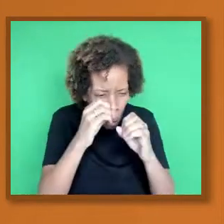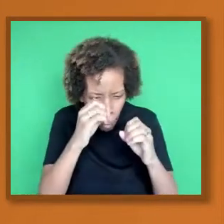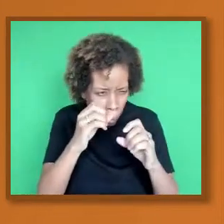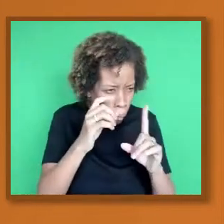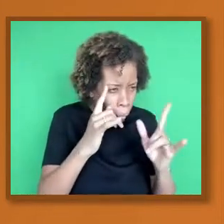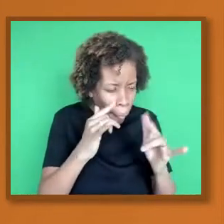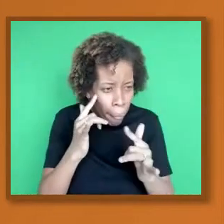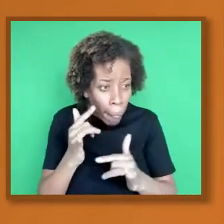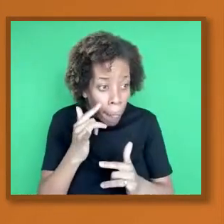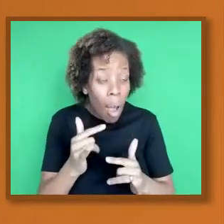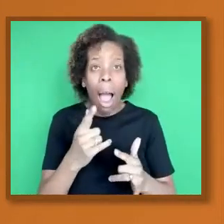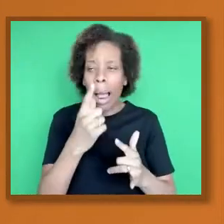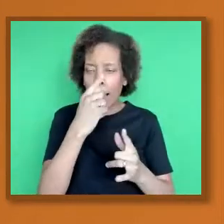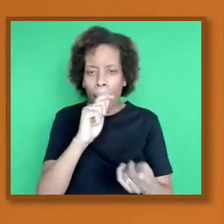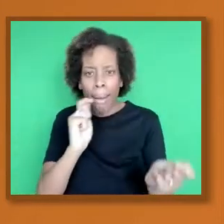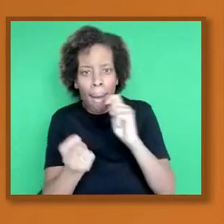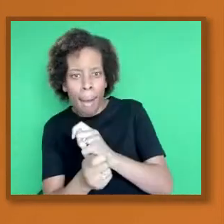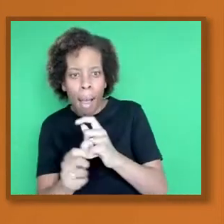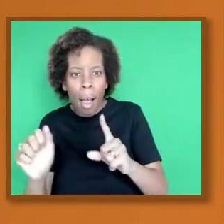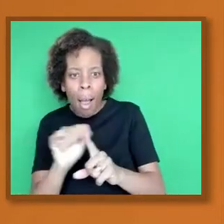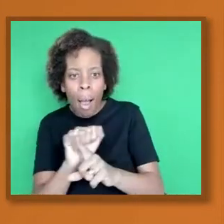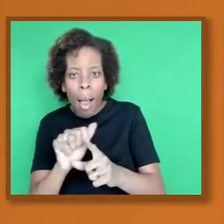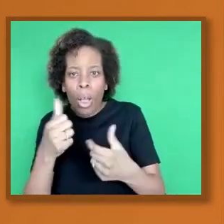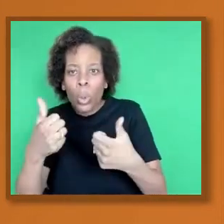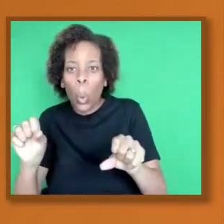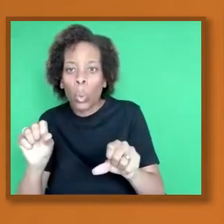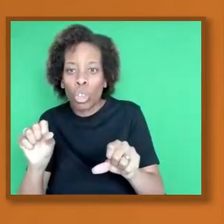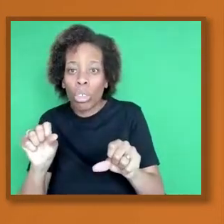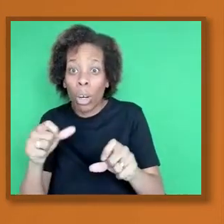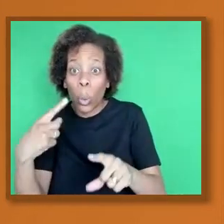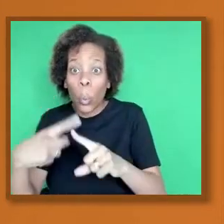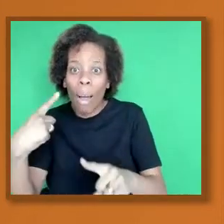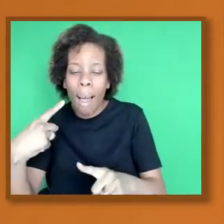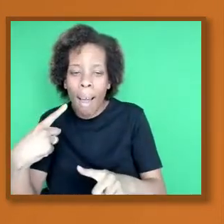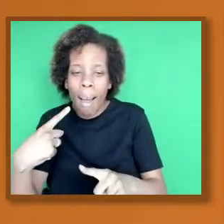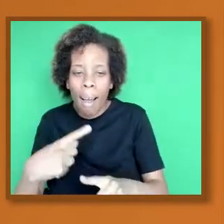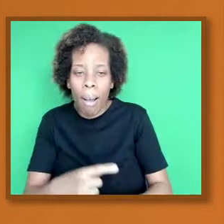So if we can click. To the next part, please.